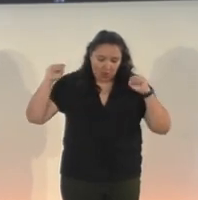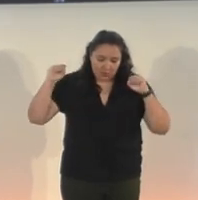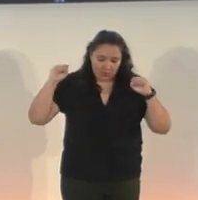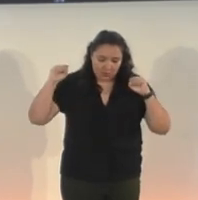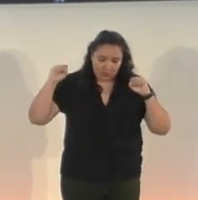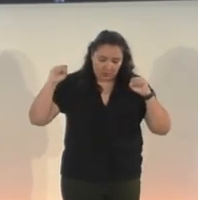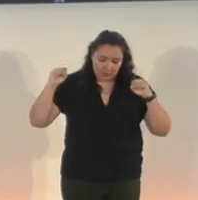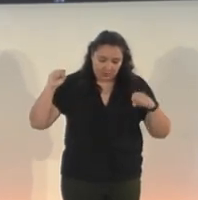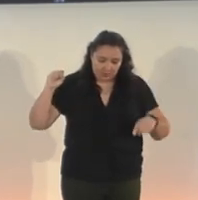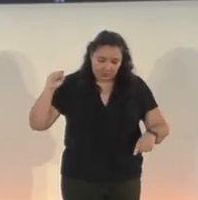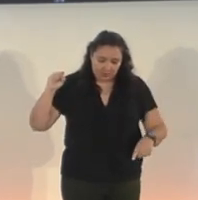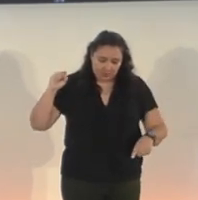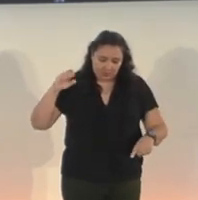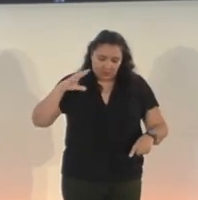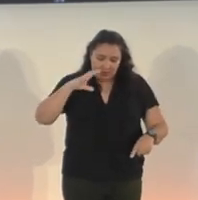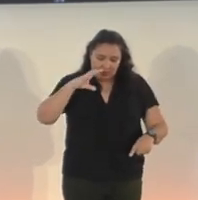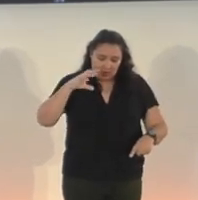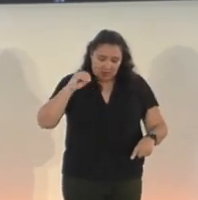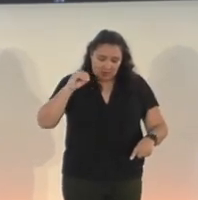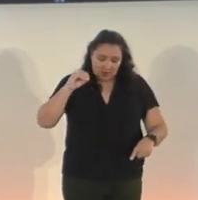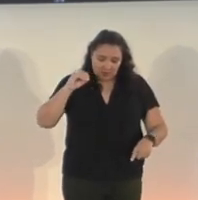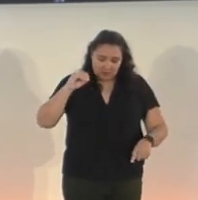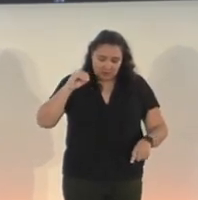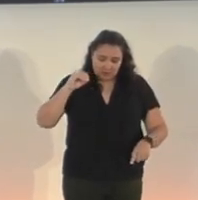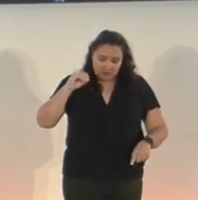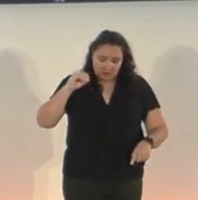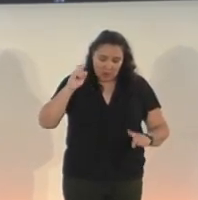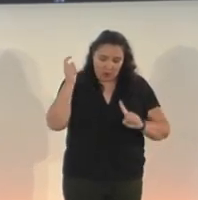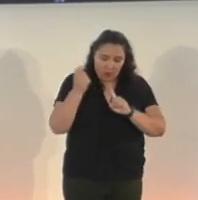-orienting players to face significant objects.